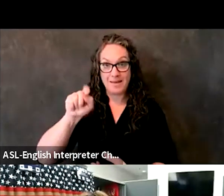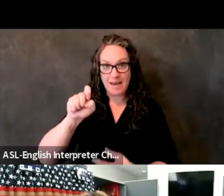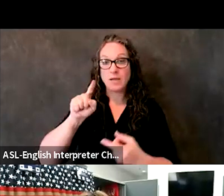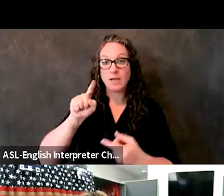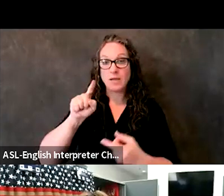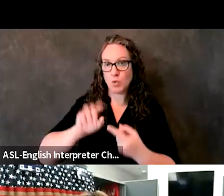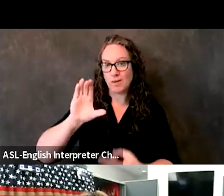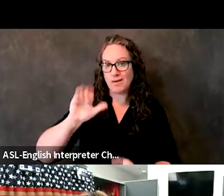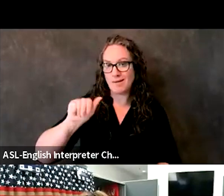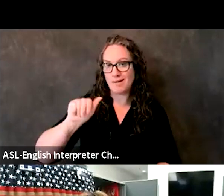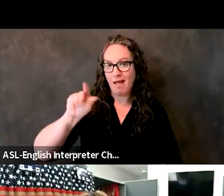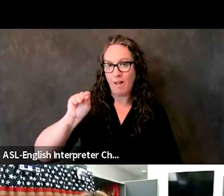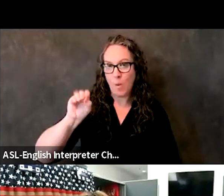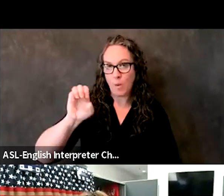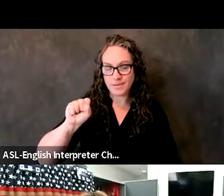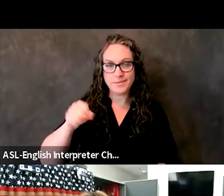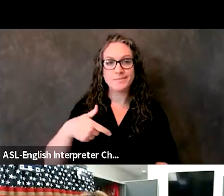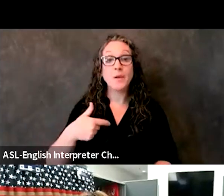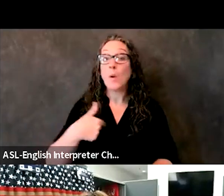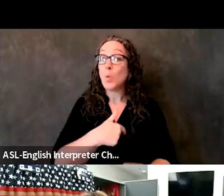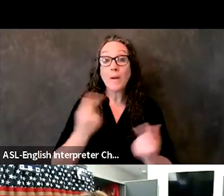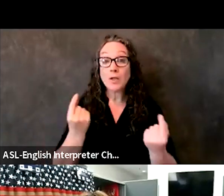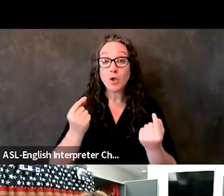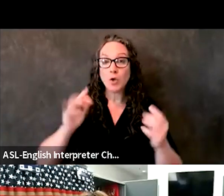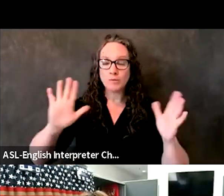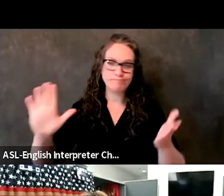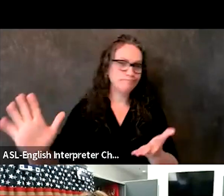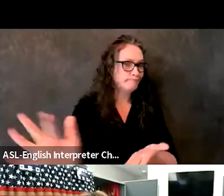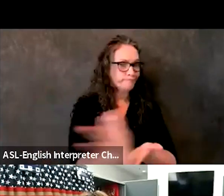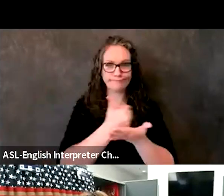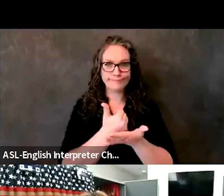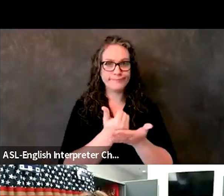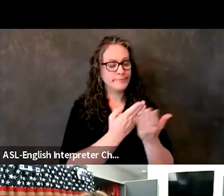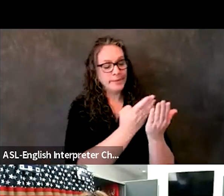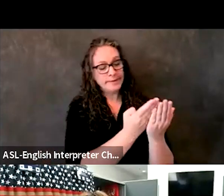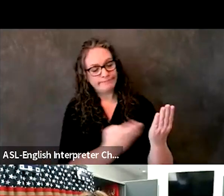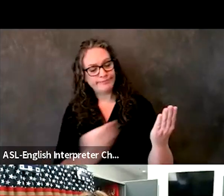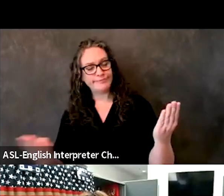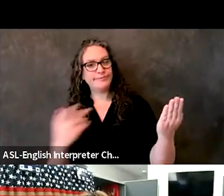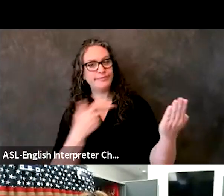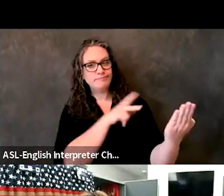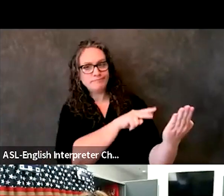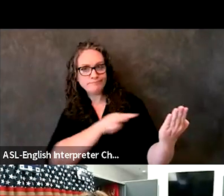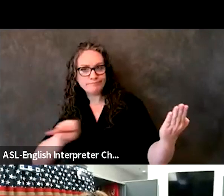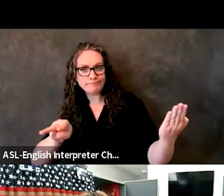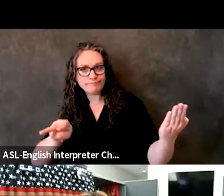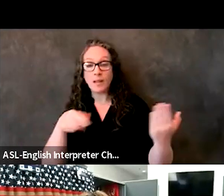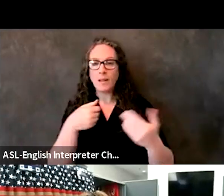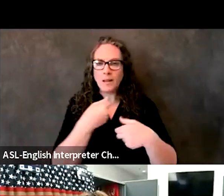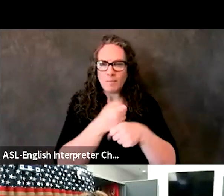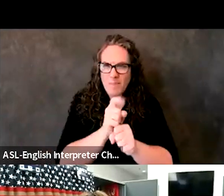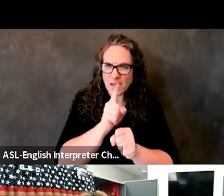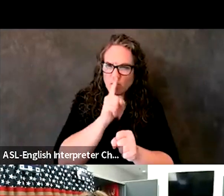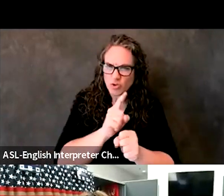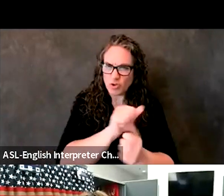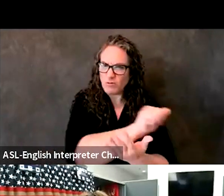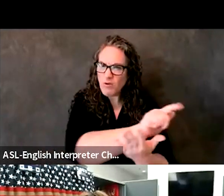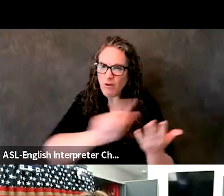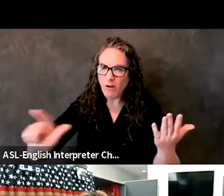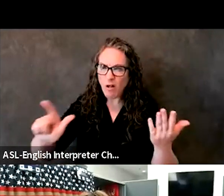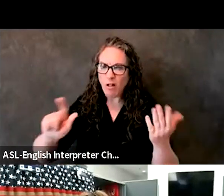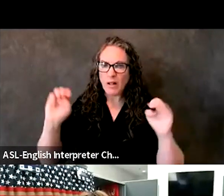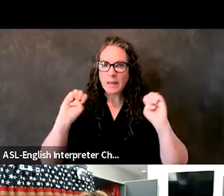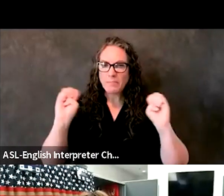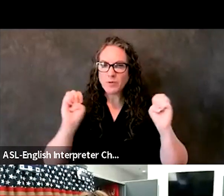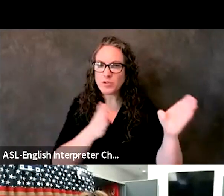do is we look at them and ensure that in part they're aligning, not just